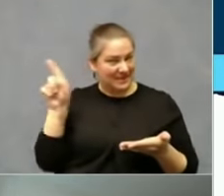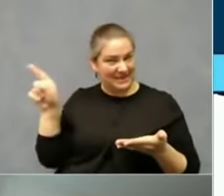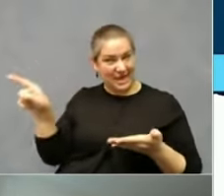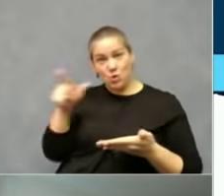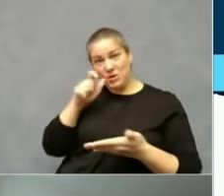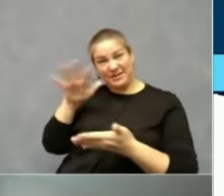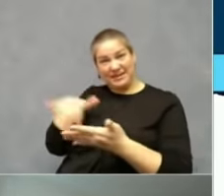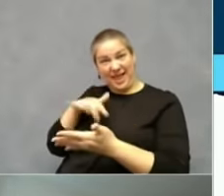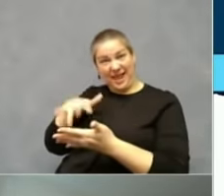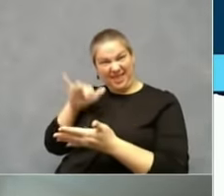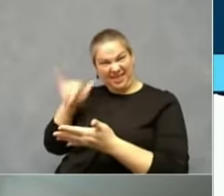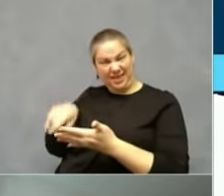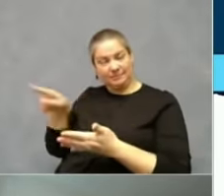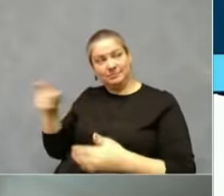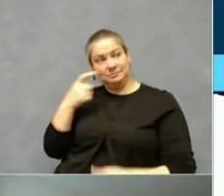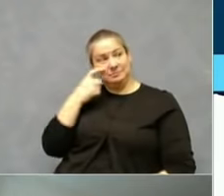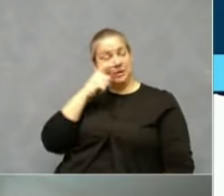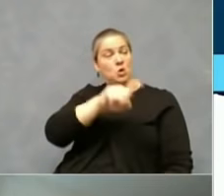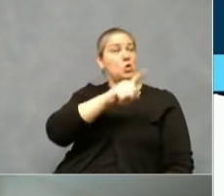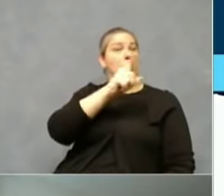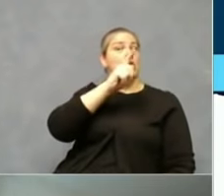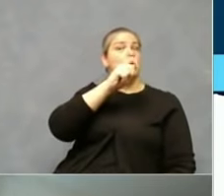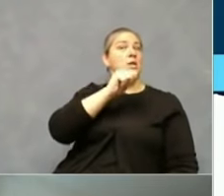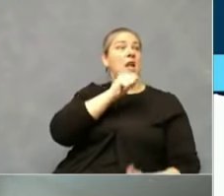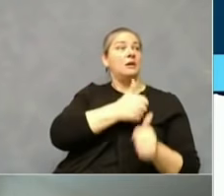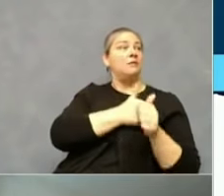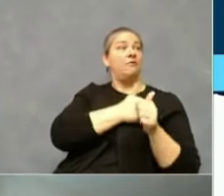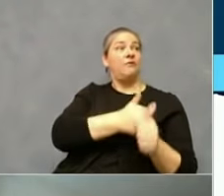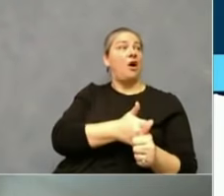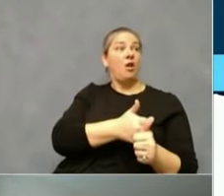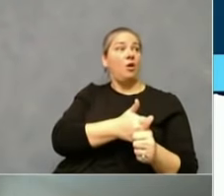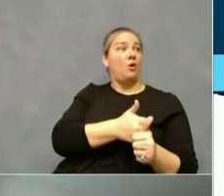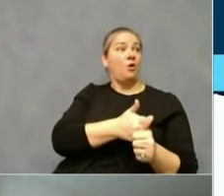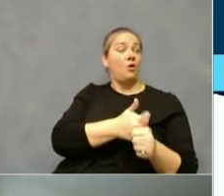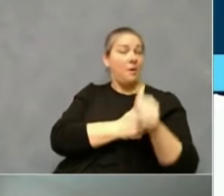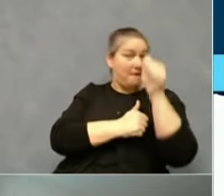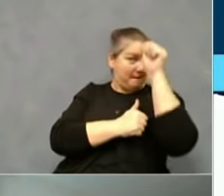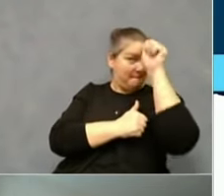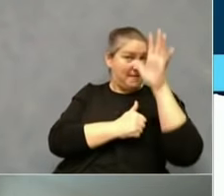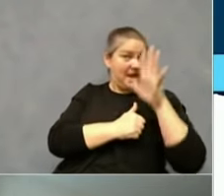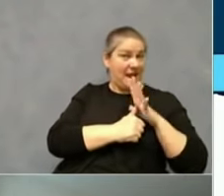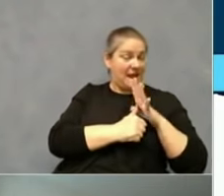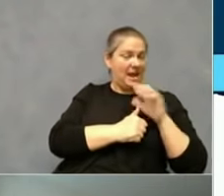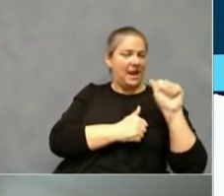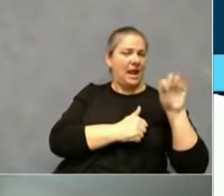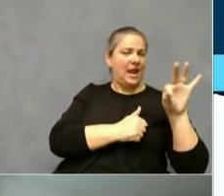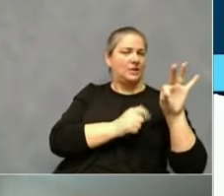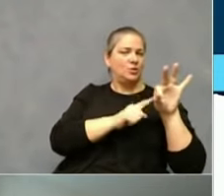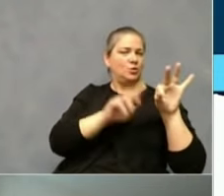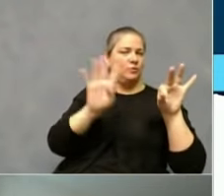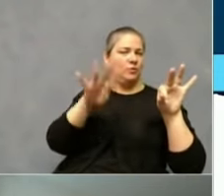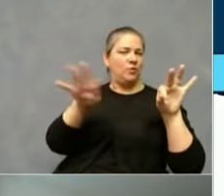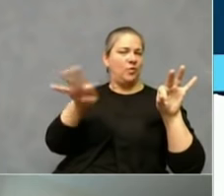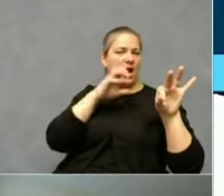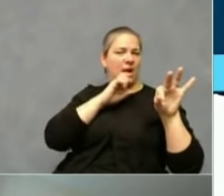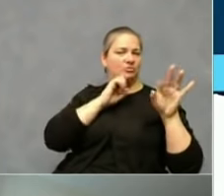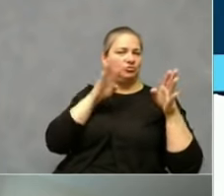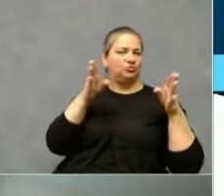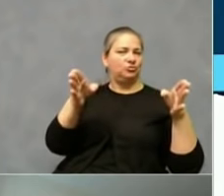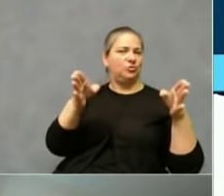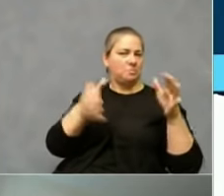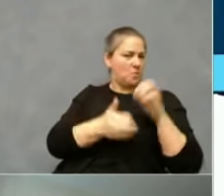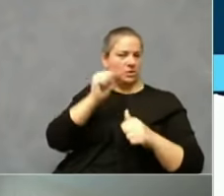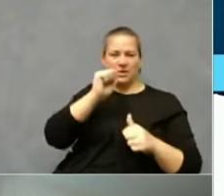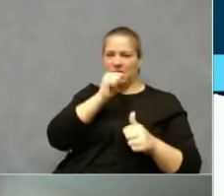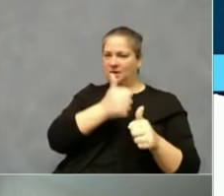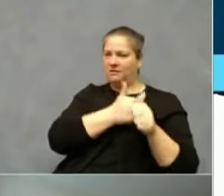for non-compliance were men from the ages of 19 to 44. And then they also say there are other